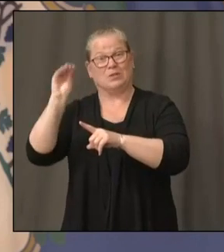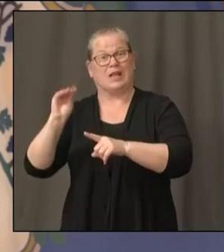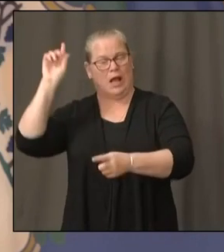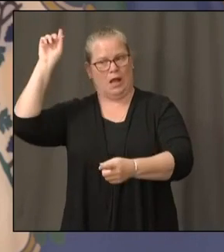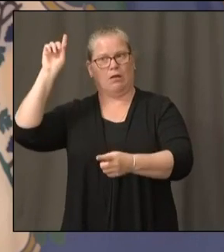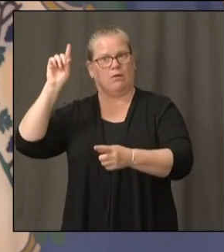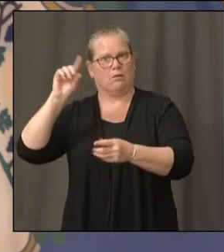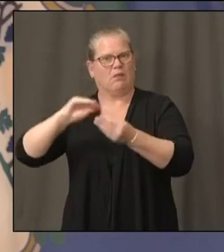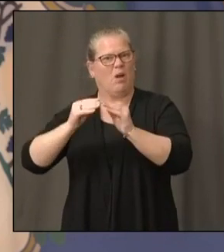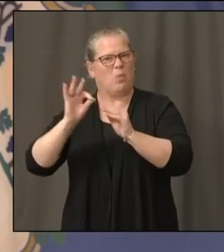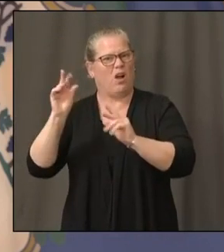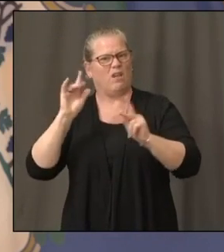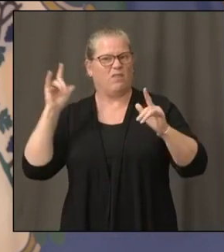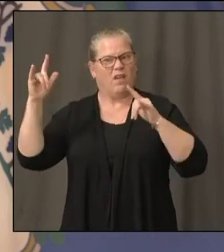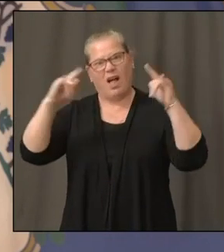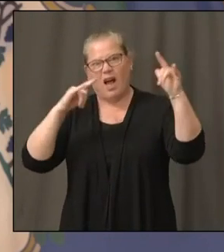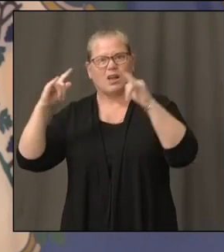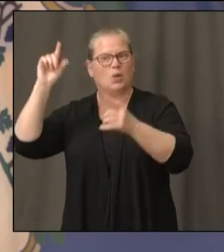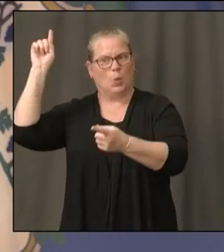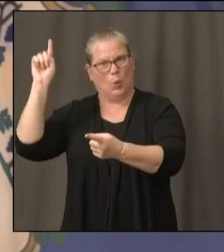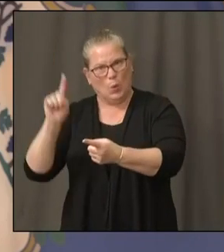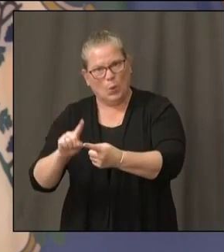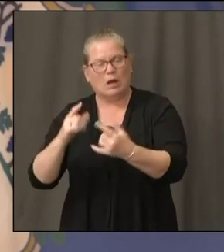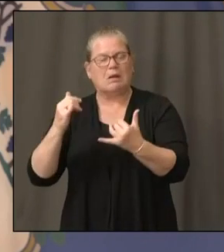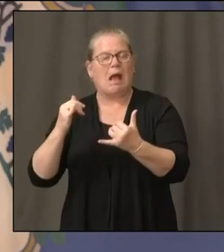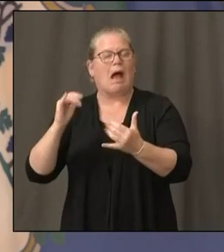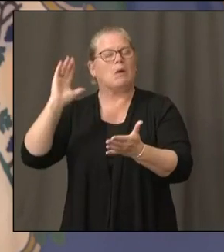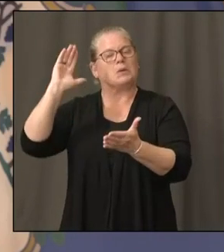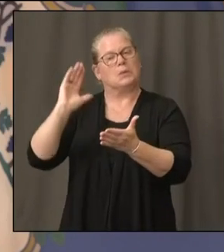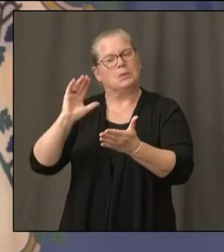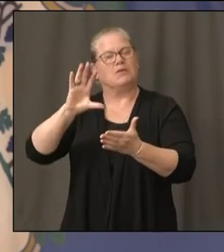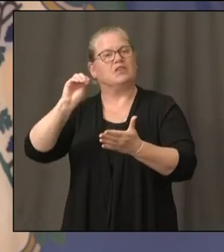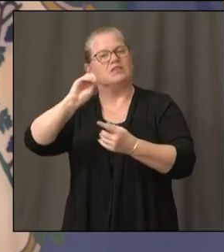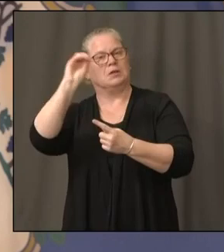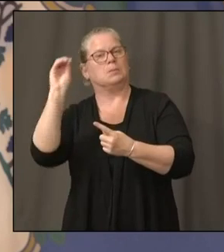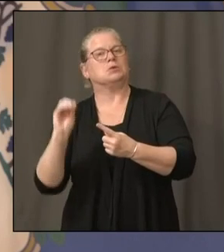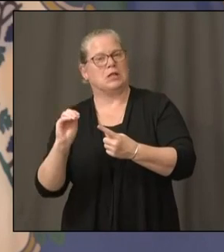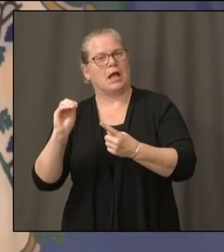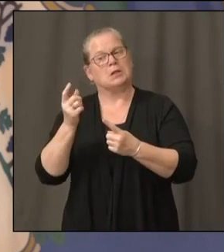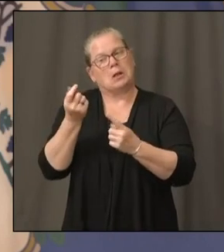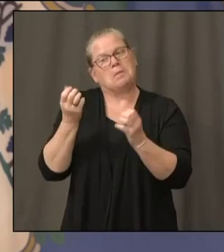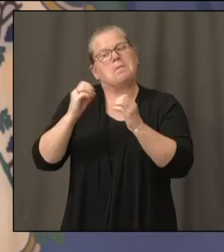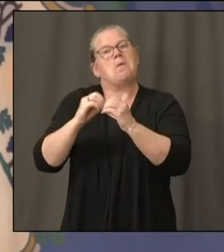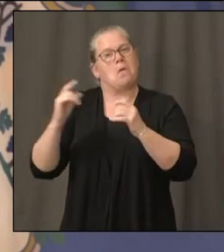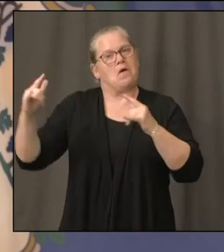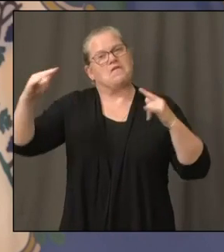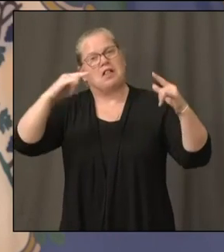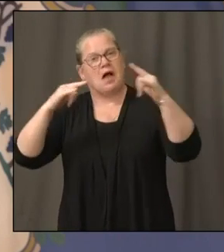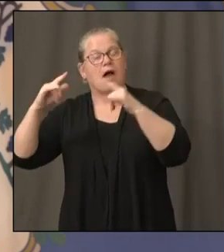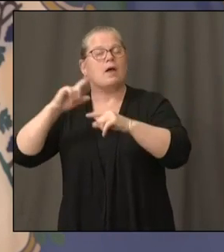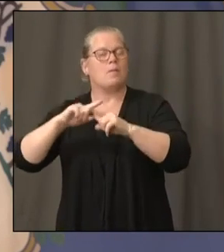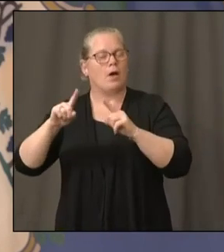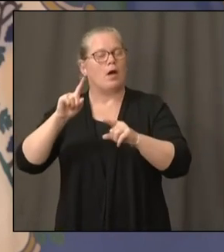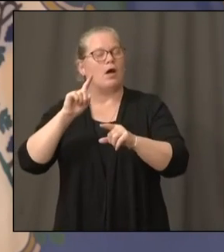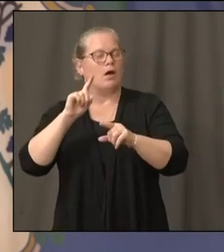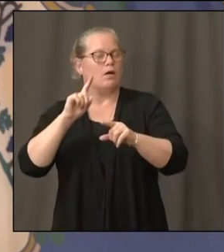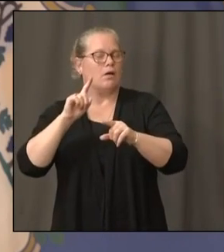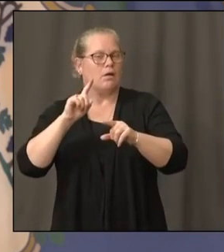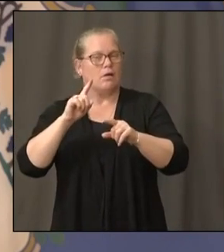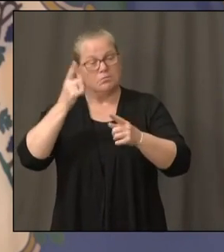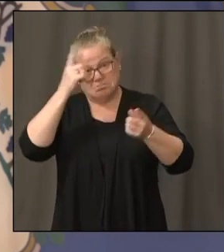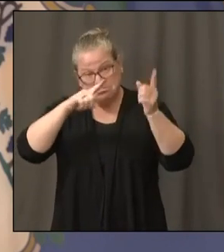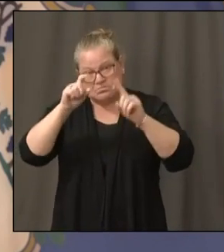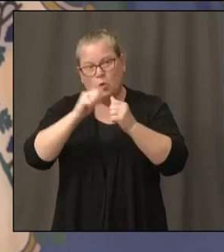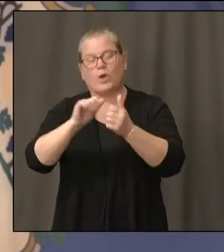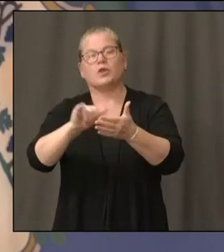JFK and LaGuardia and Newark Airport. But working with New York, we're going to be announcing a strong